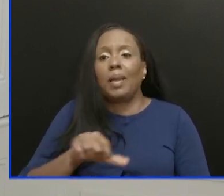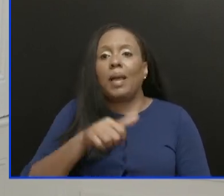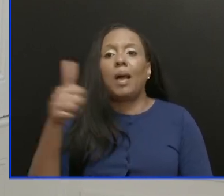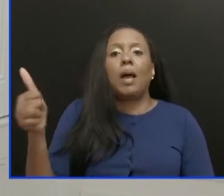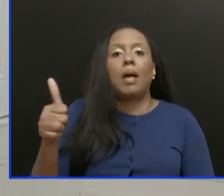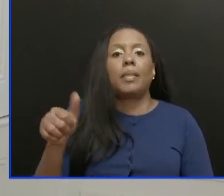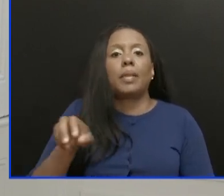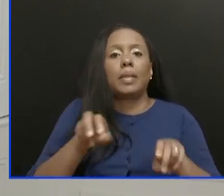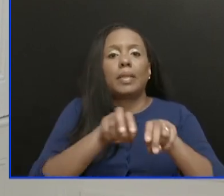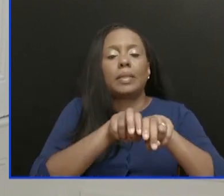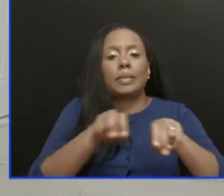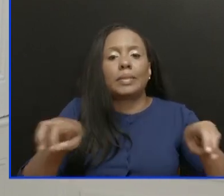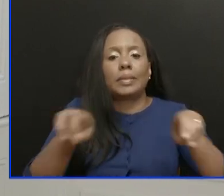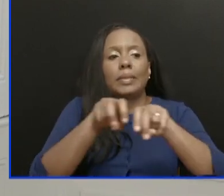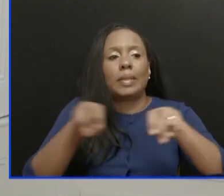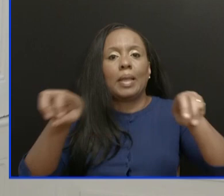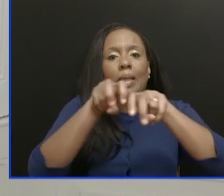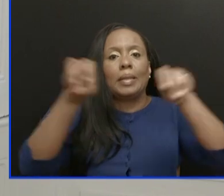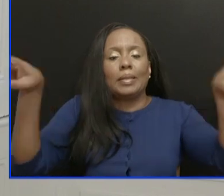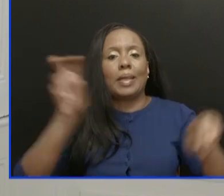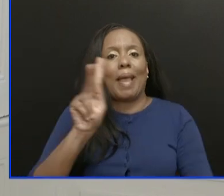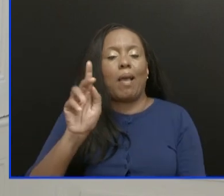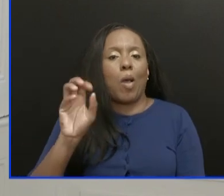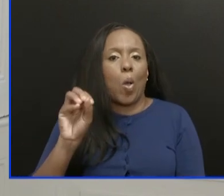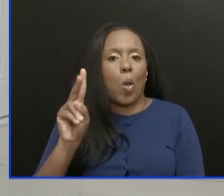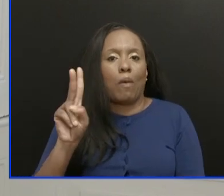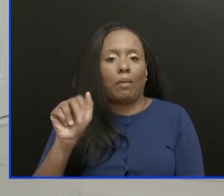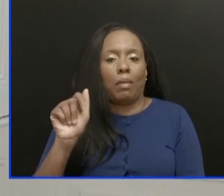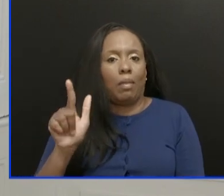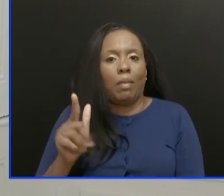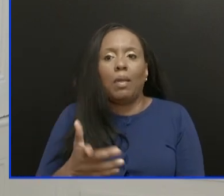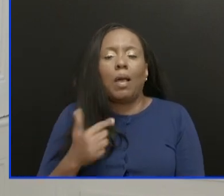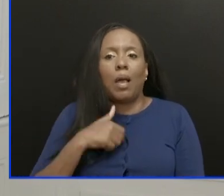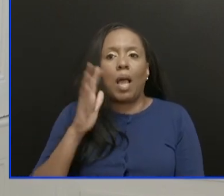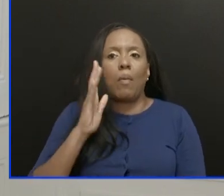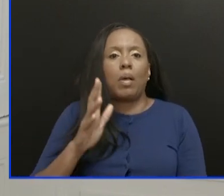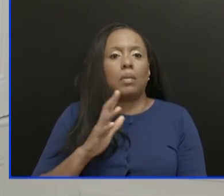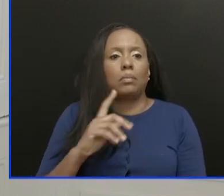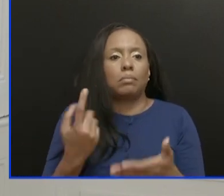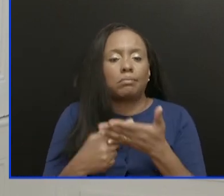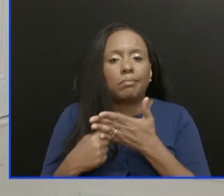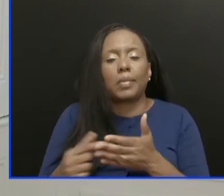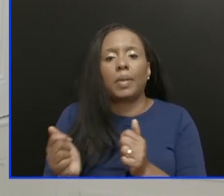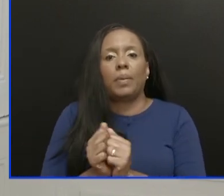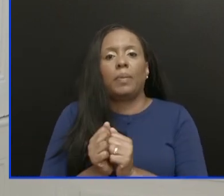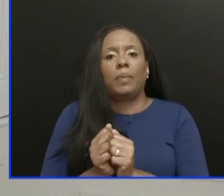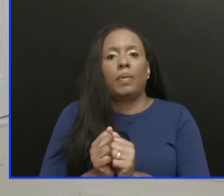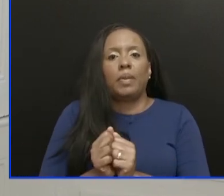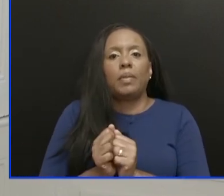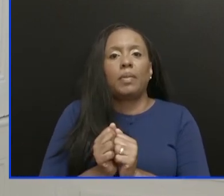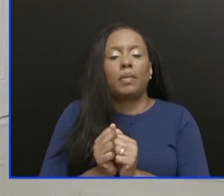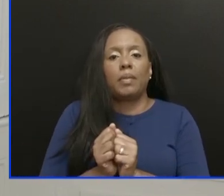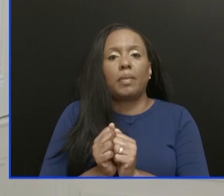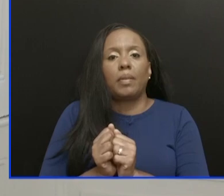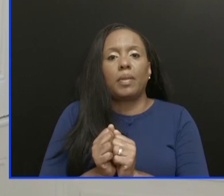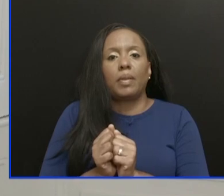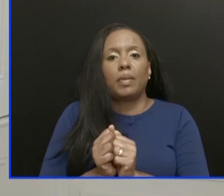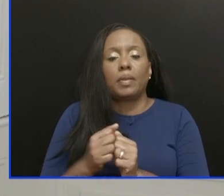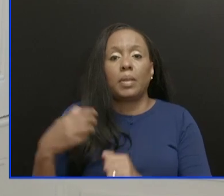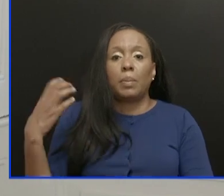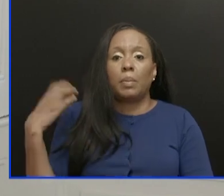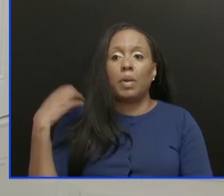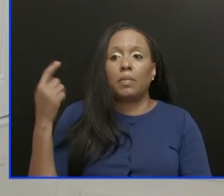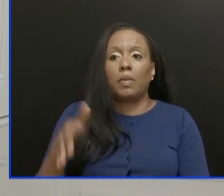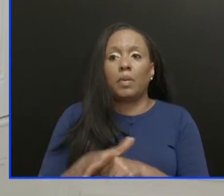And I will certainly be chatting with Mr. Chapman and his team to see how we can manage